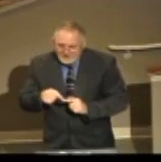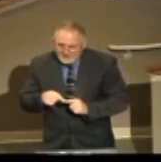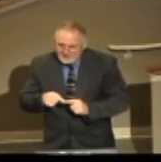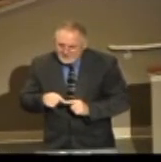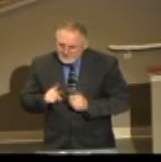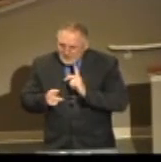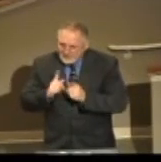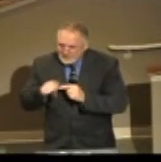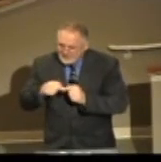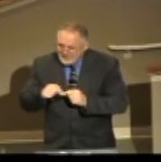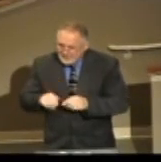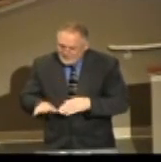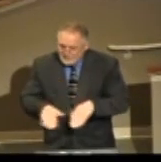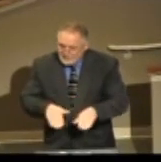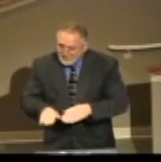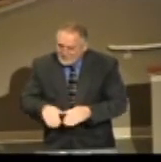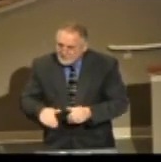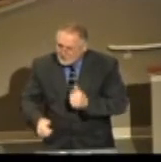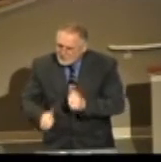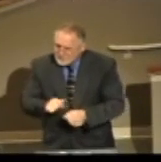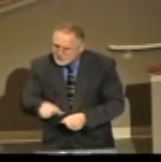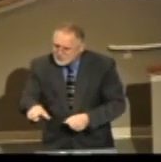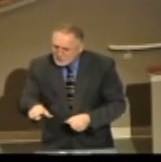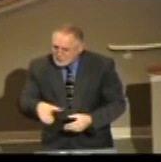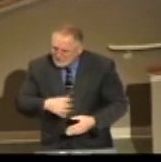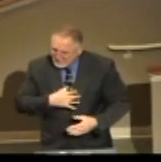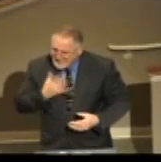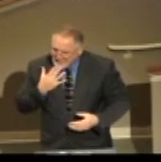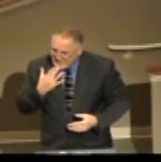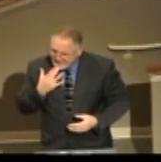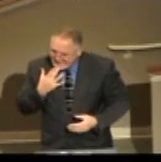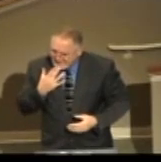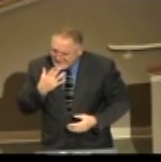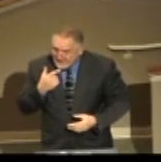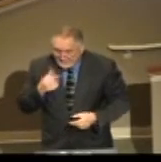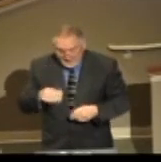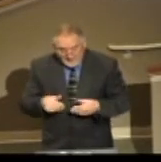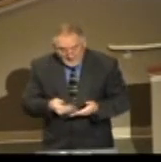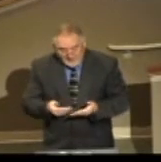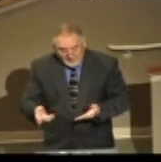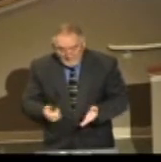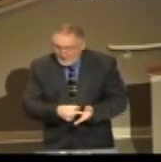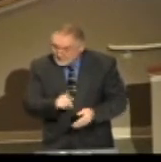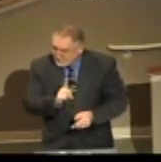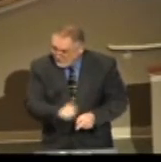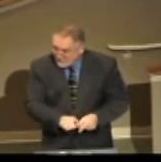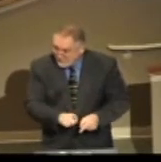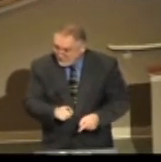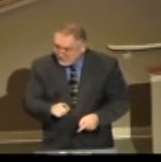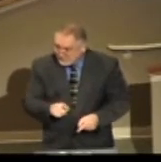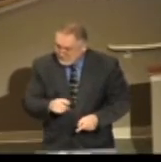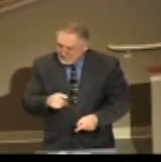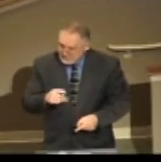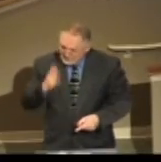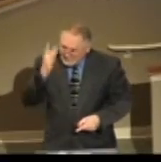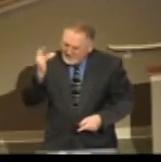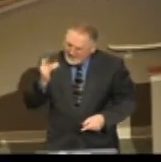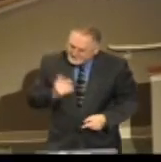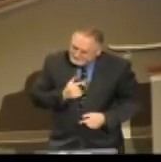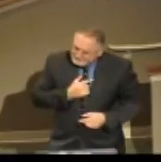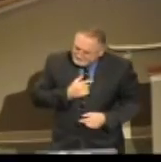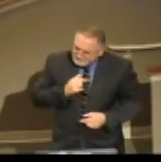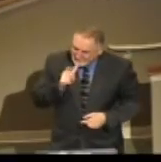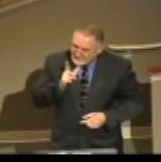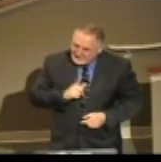several. I said, yes, ma'am. She said, which one do you like? And I said, well, I'm buying this one here. And she said, well, can you, and here, and the salesman's sitting here and I'm